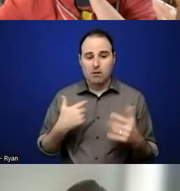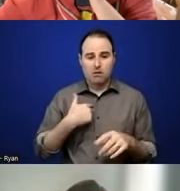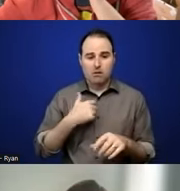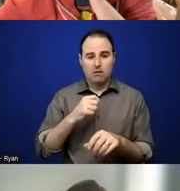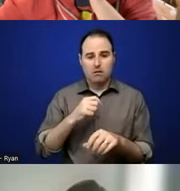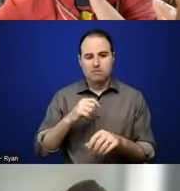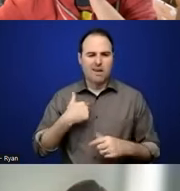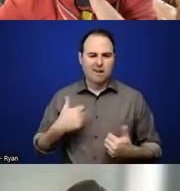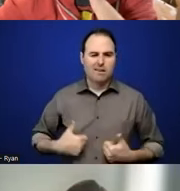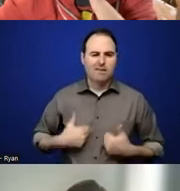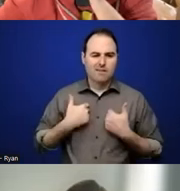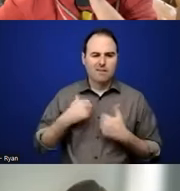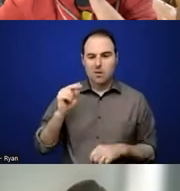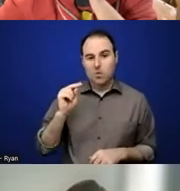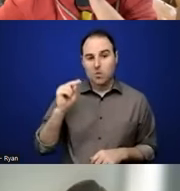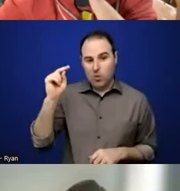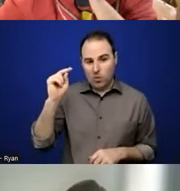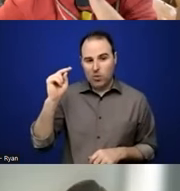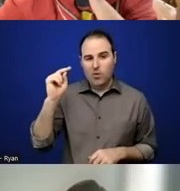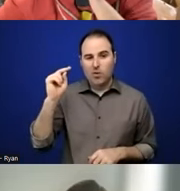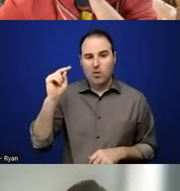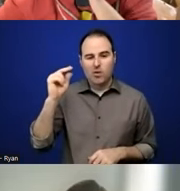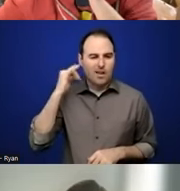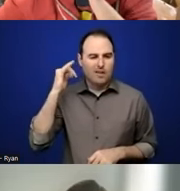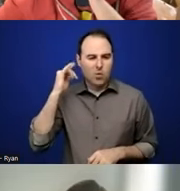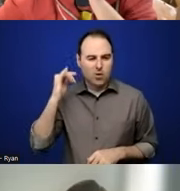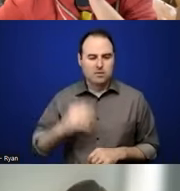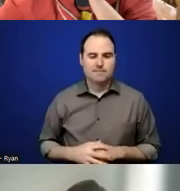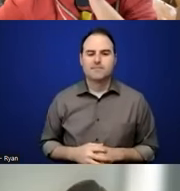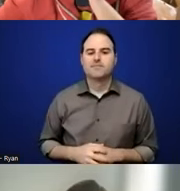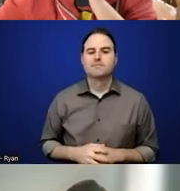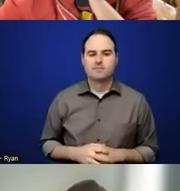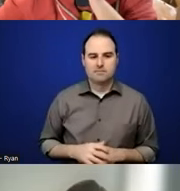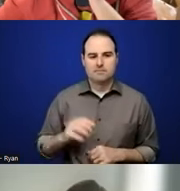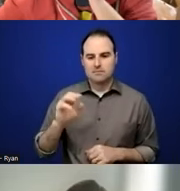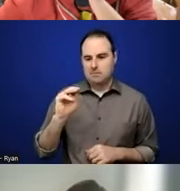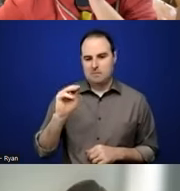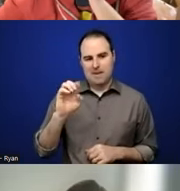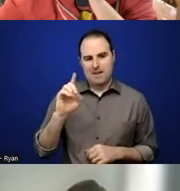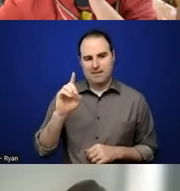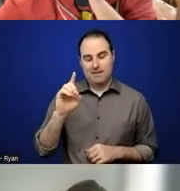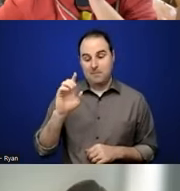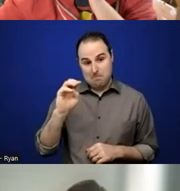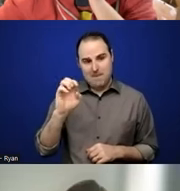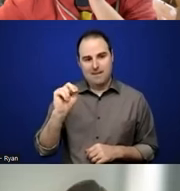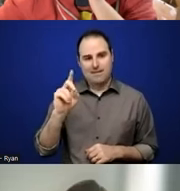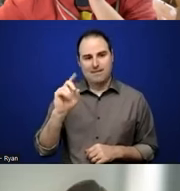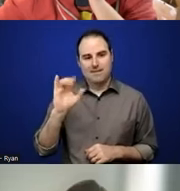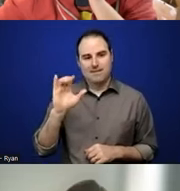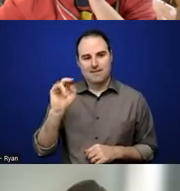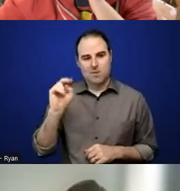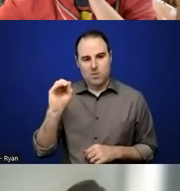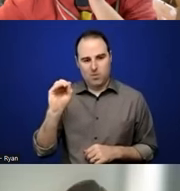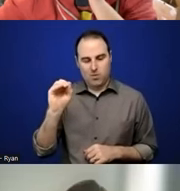um, the North North Carol, Northern California and Mendocino. And we're starting an oral history